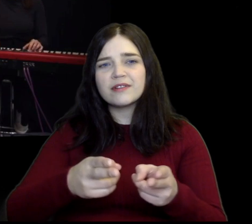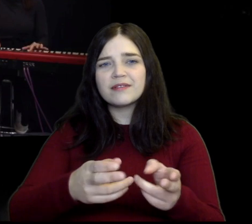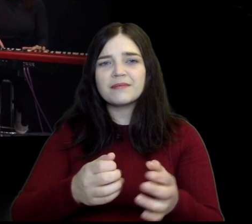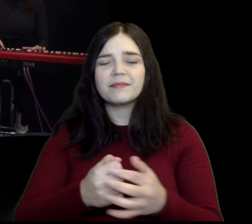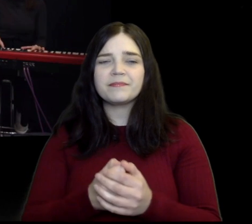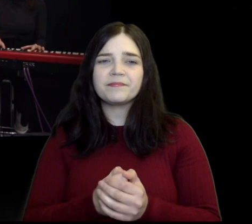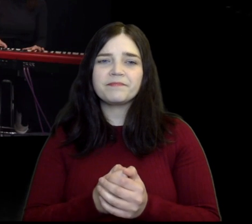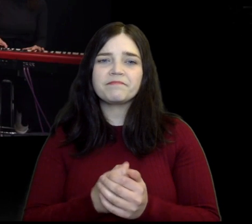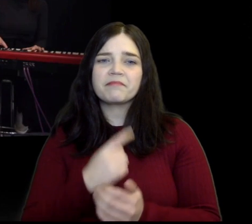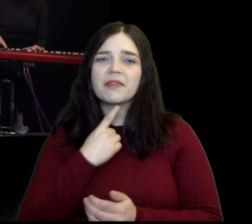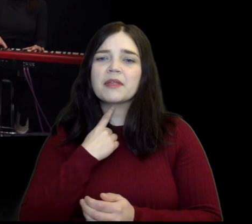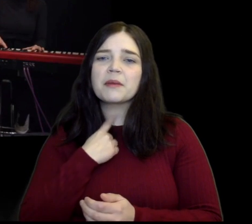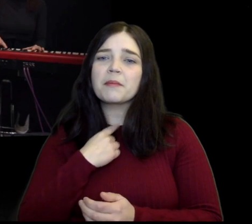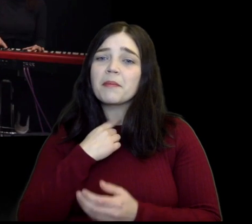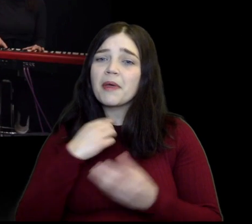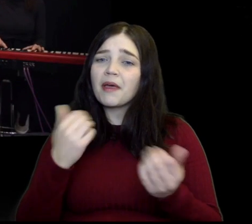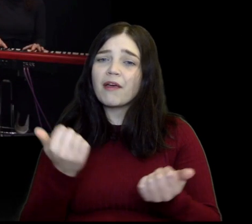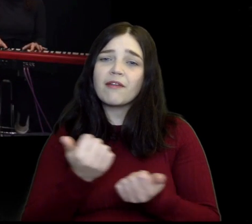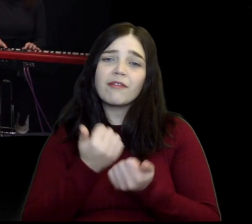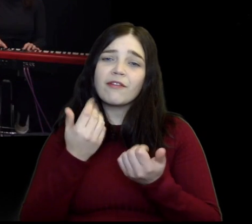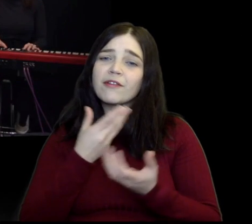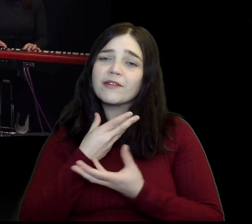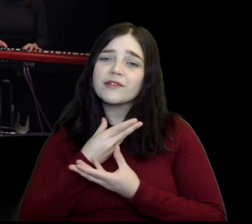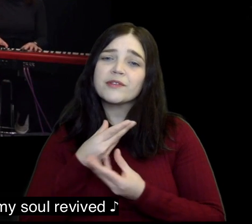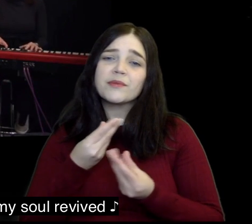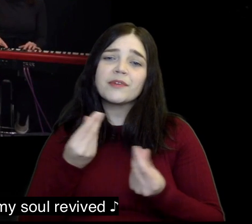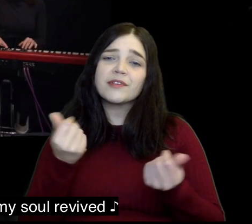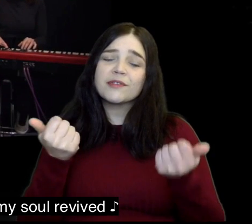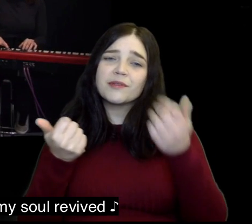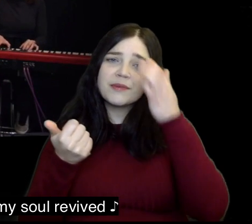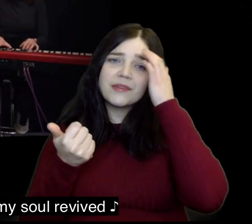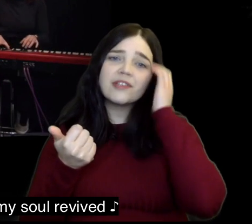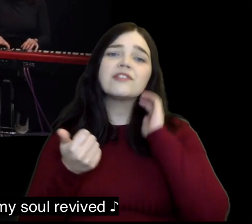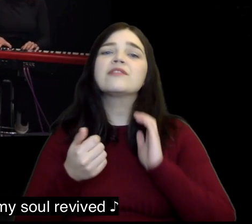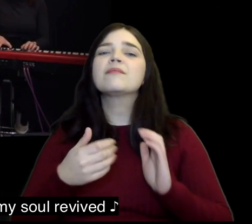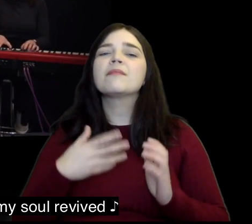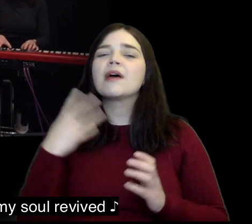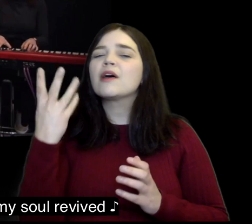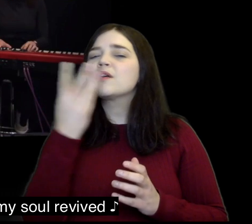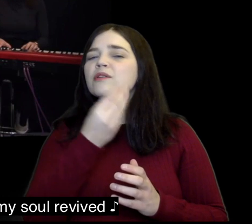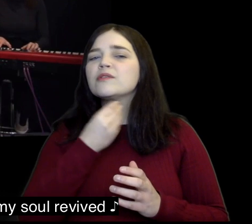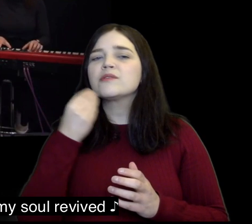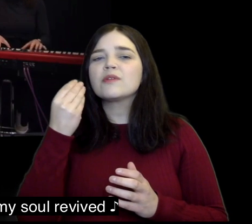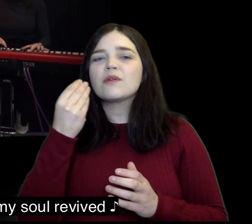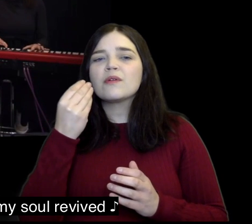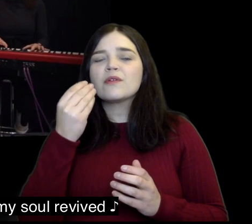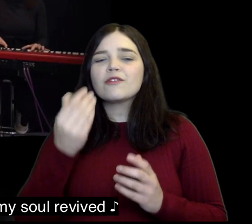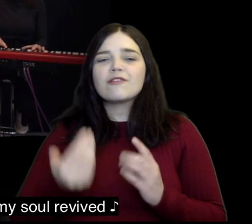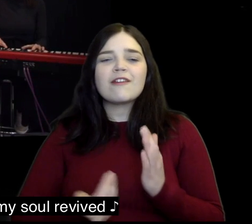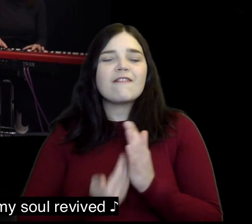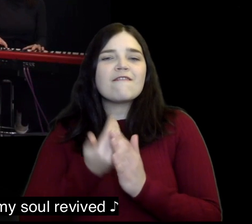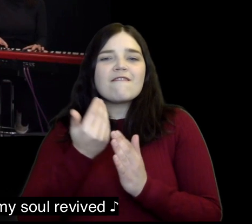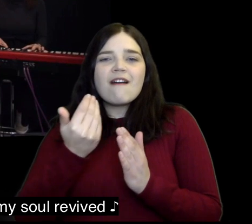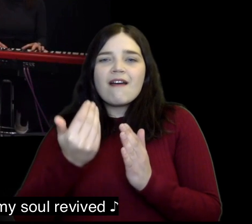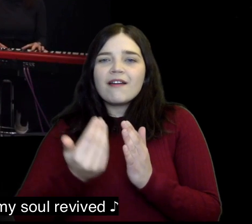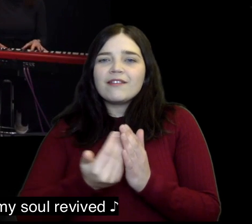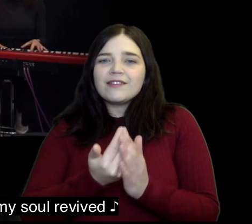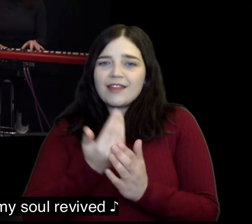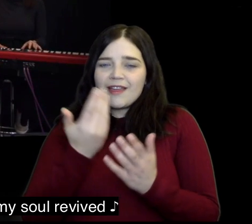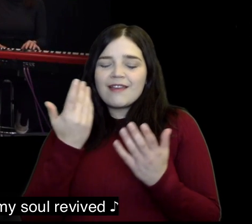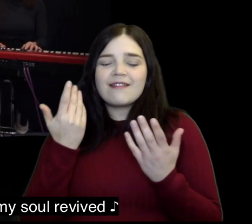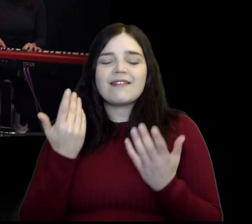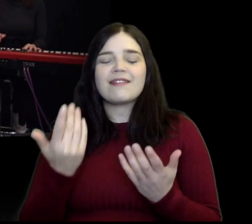all that life giving stream my thirst